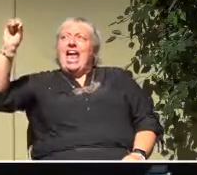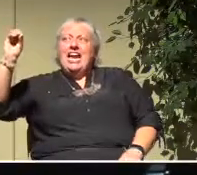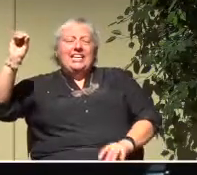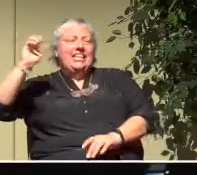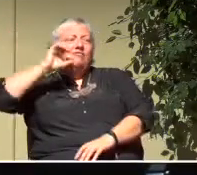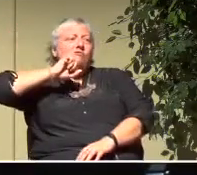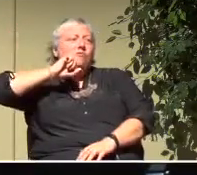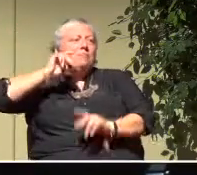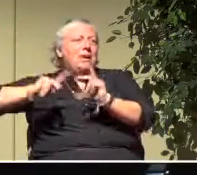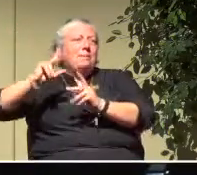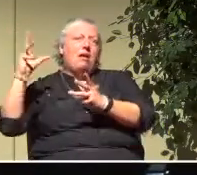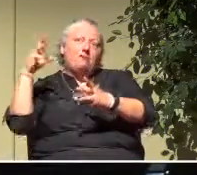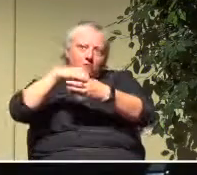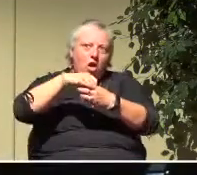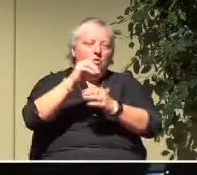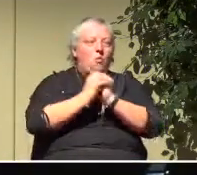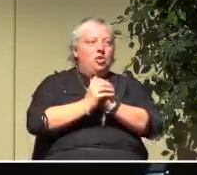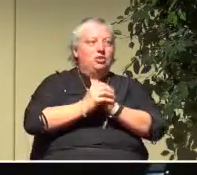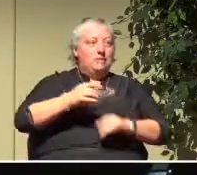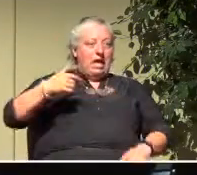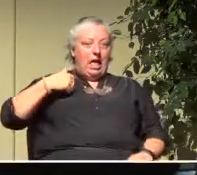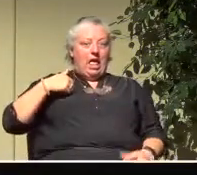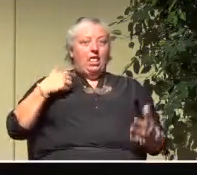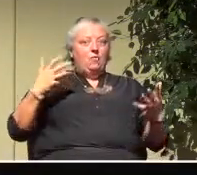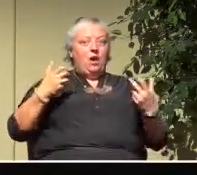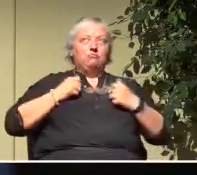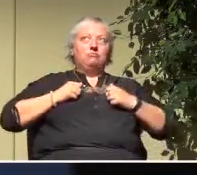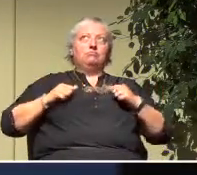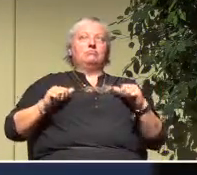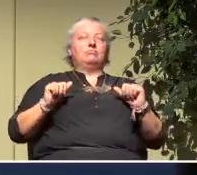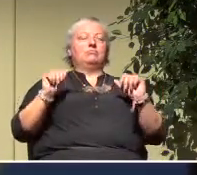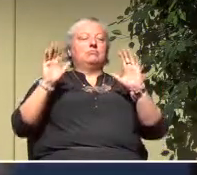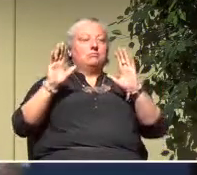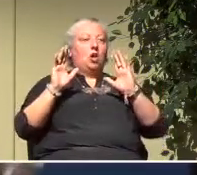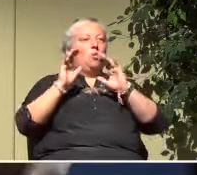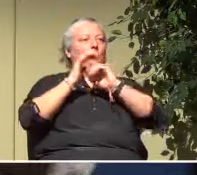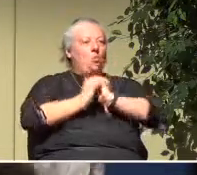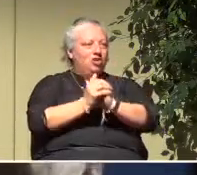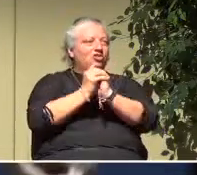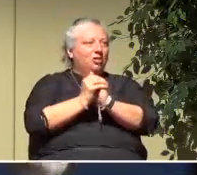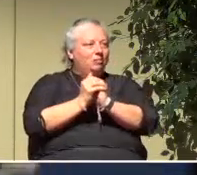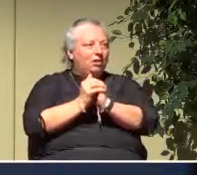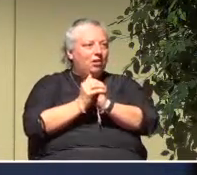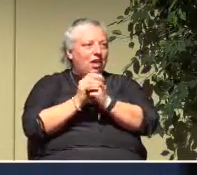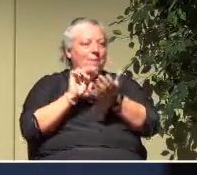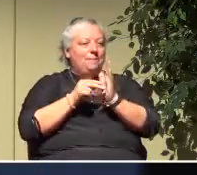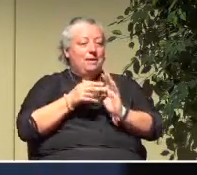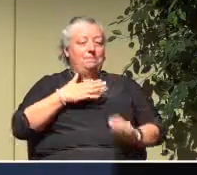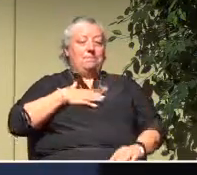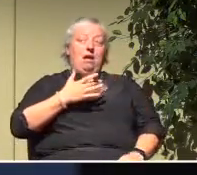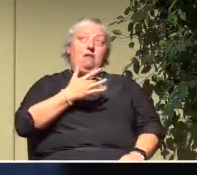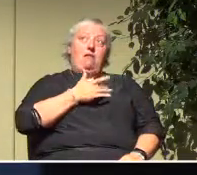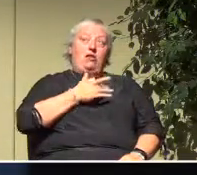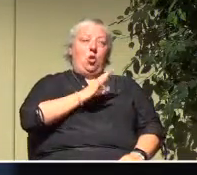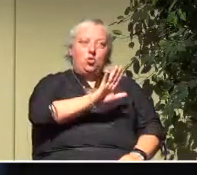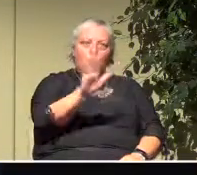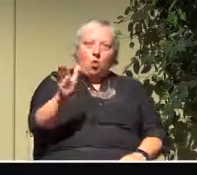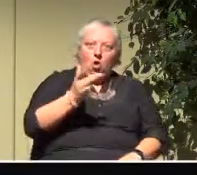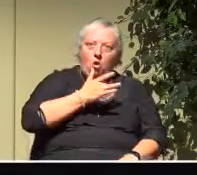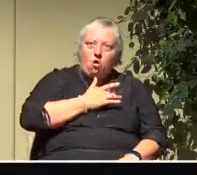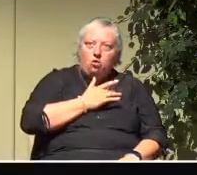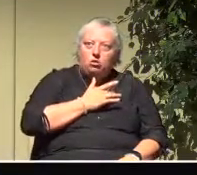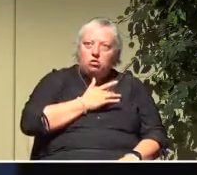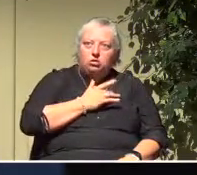themselves to worship. I want to give myself to worship. And that means my heart. Your heart.